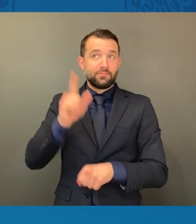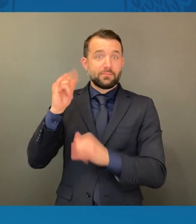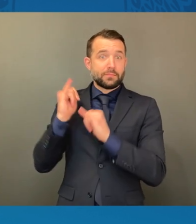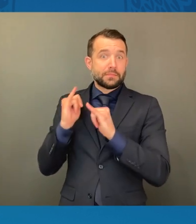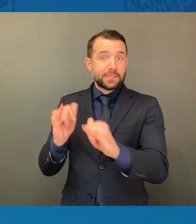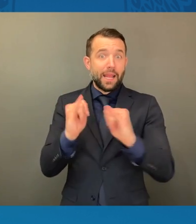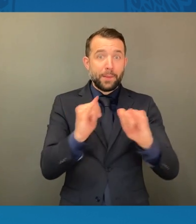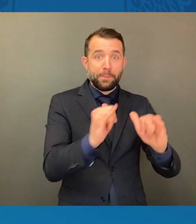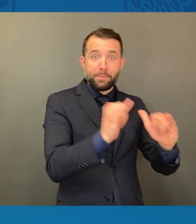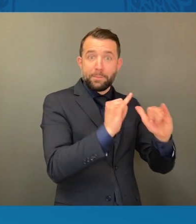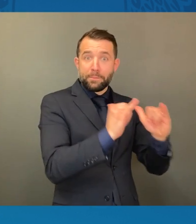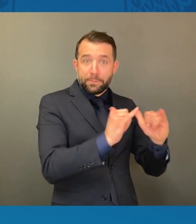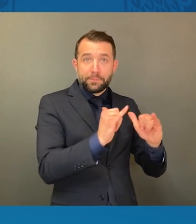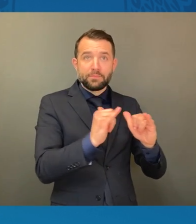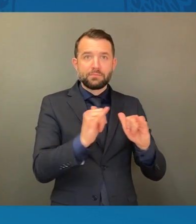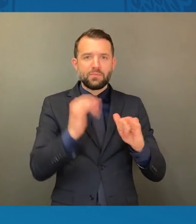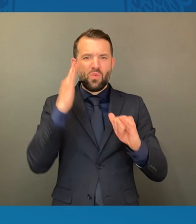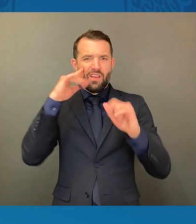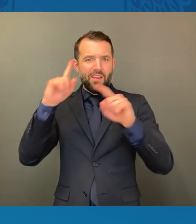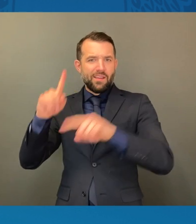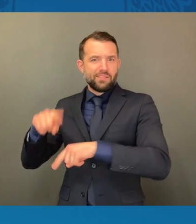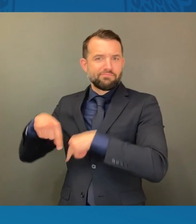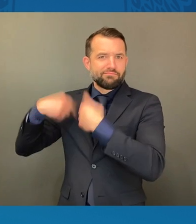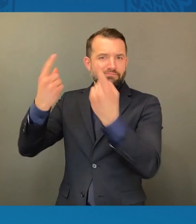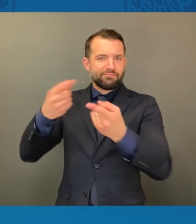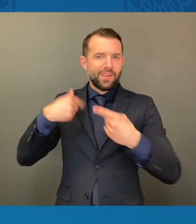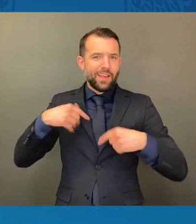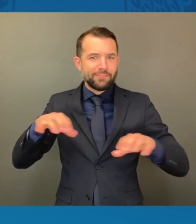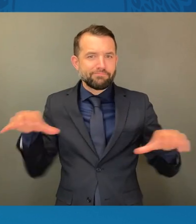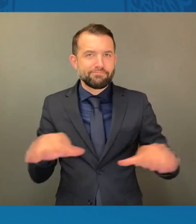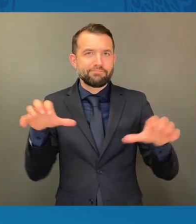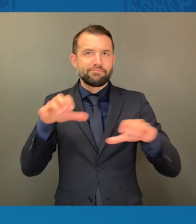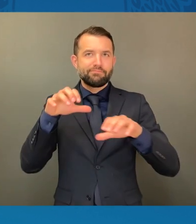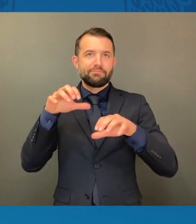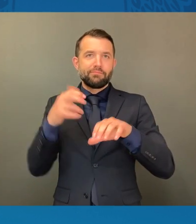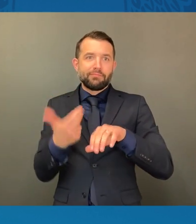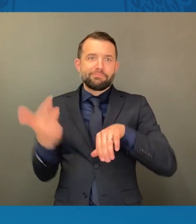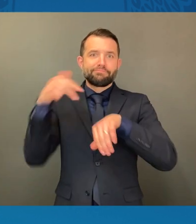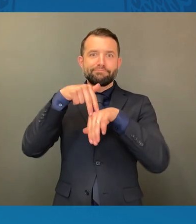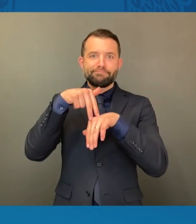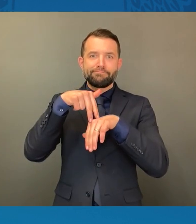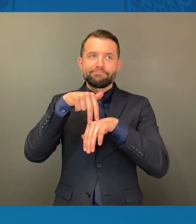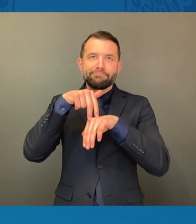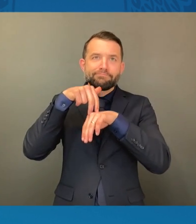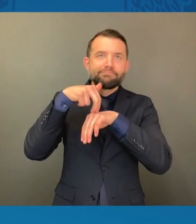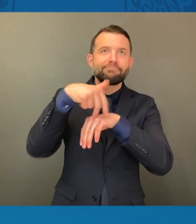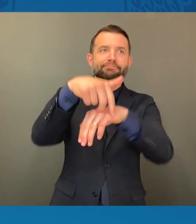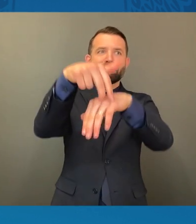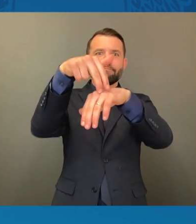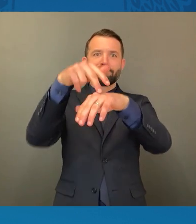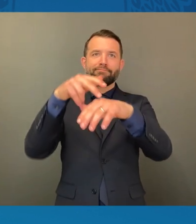of giants, she and we are their legacy.